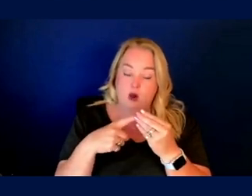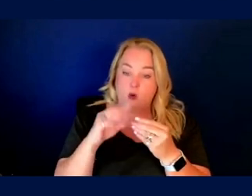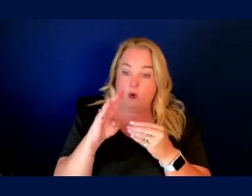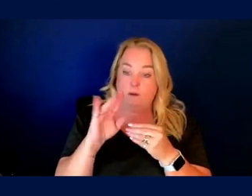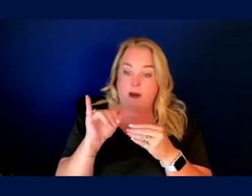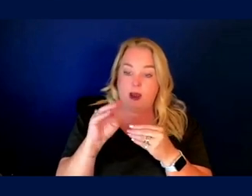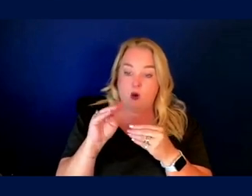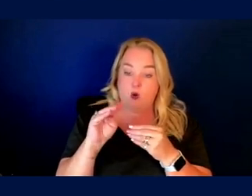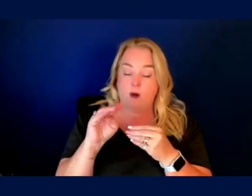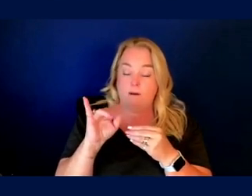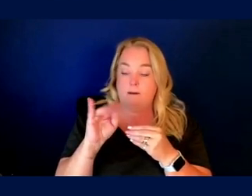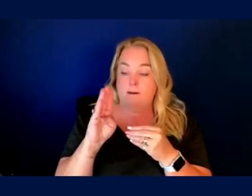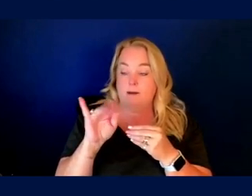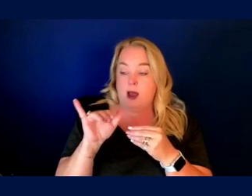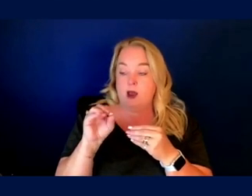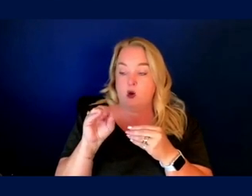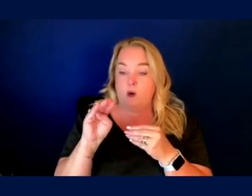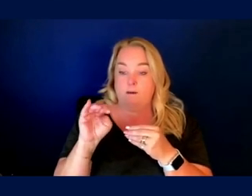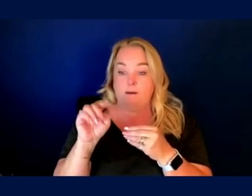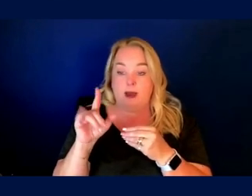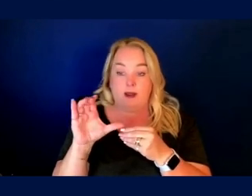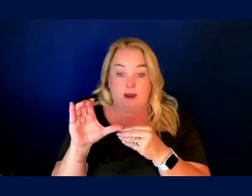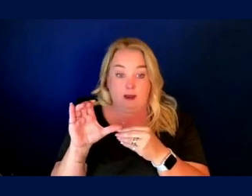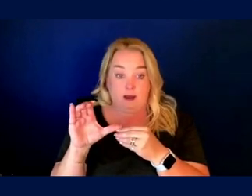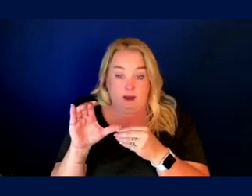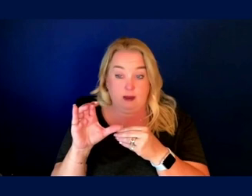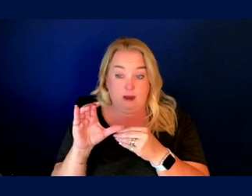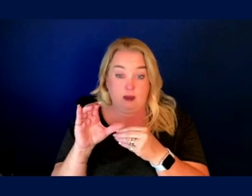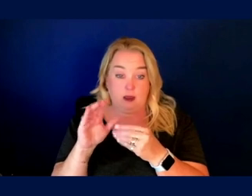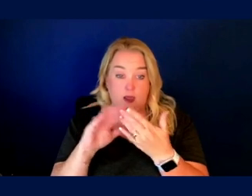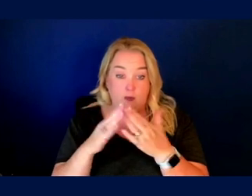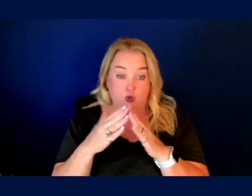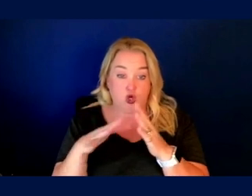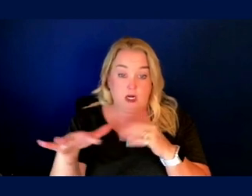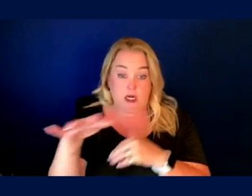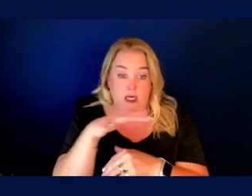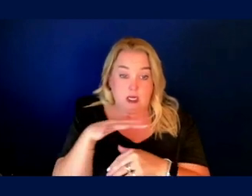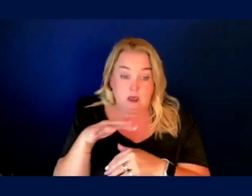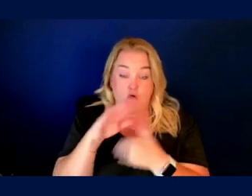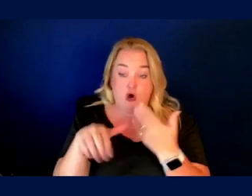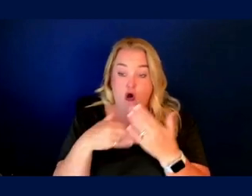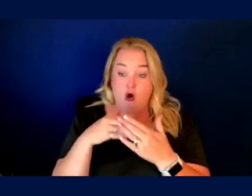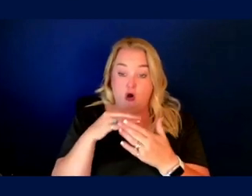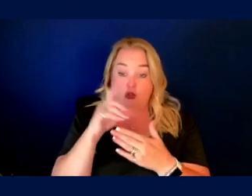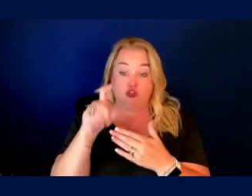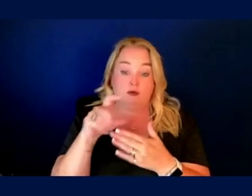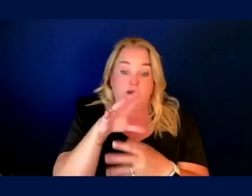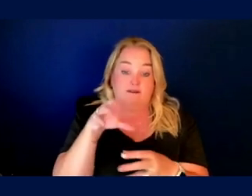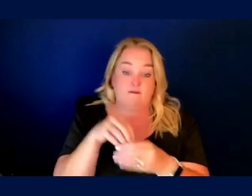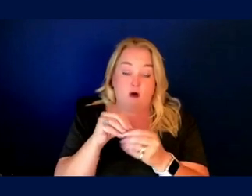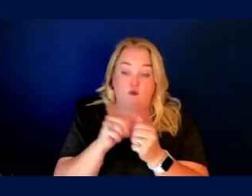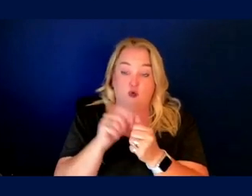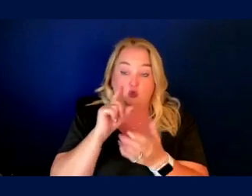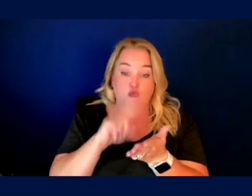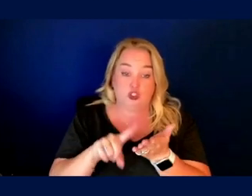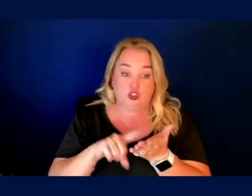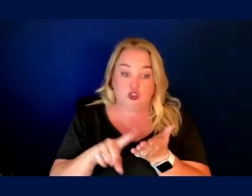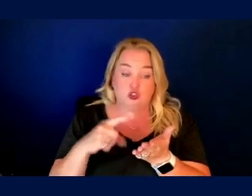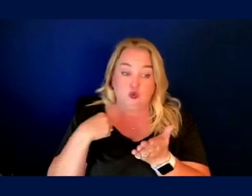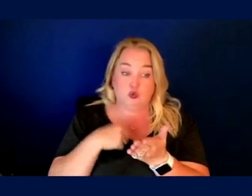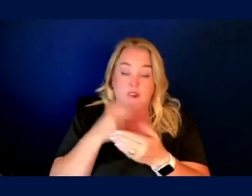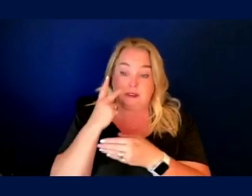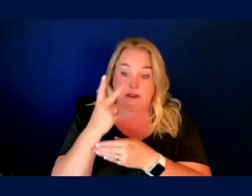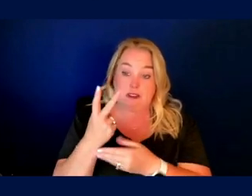spaceflight, biomedical community, that all of this should be N of one research. We're seeing more omics related